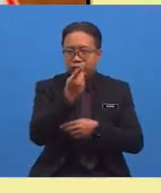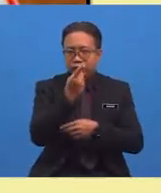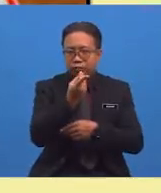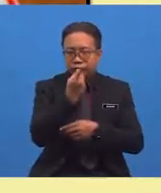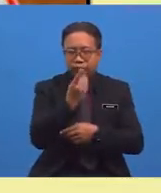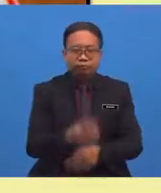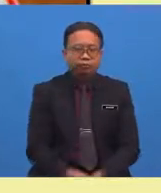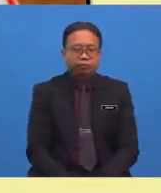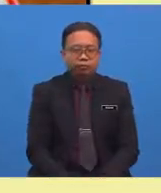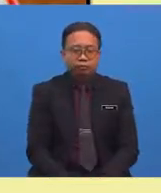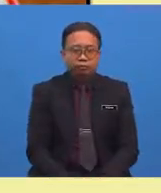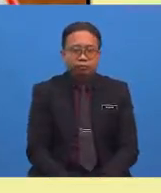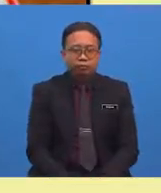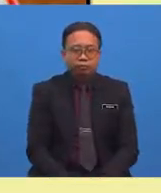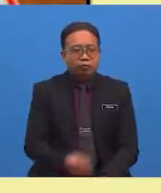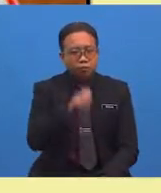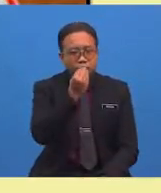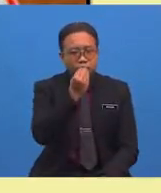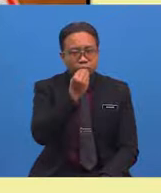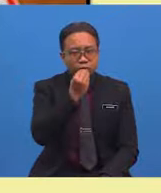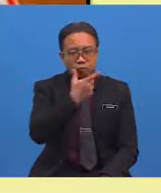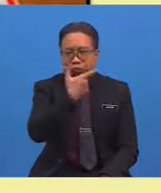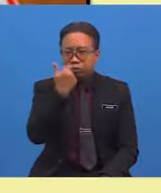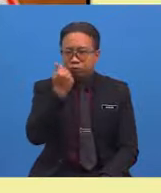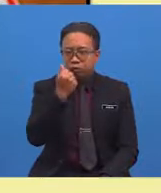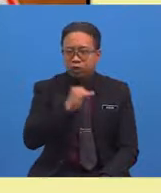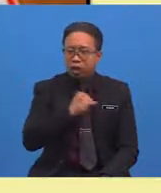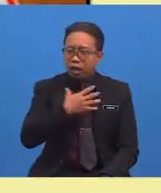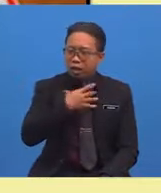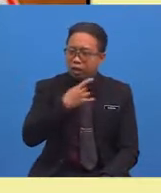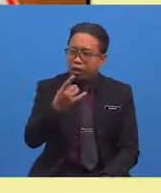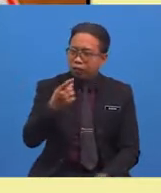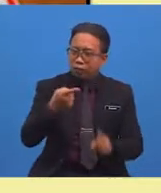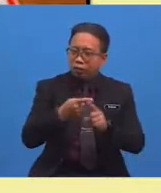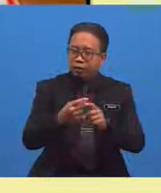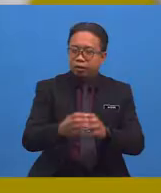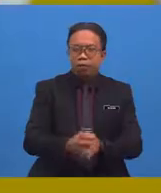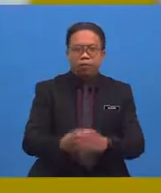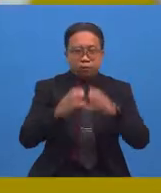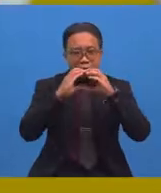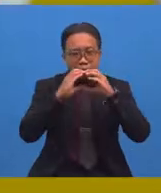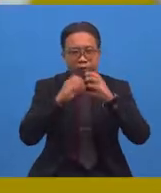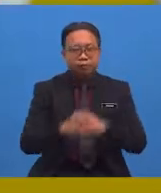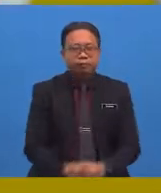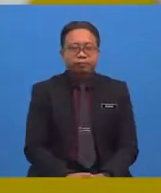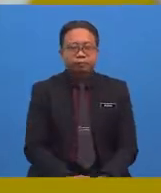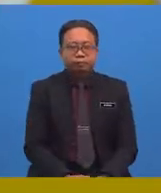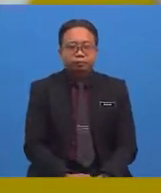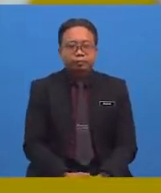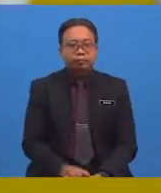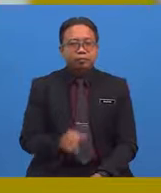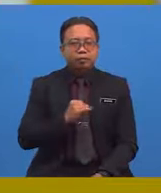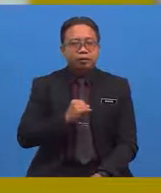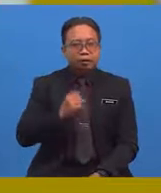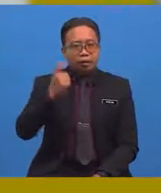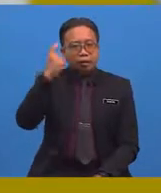Hmm. The food was delicious. I loved the burger. But I think